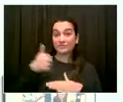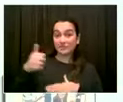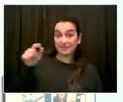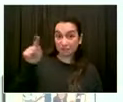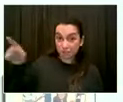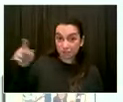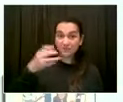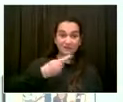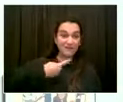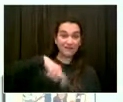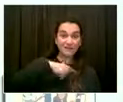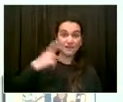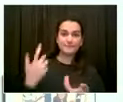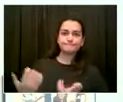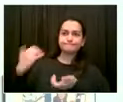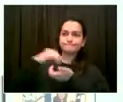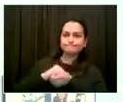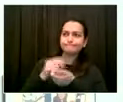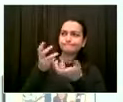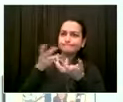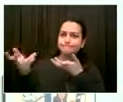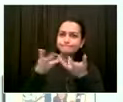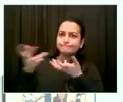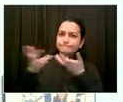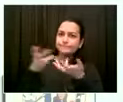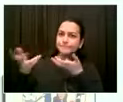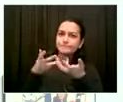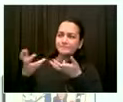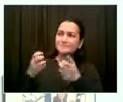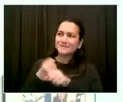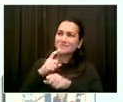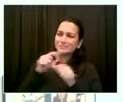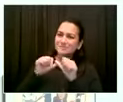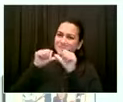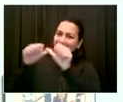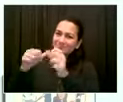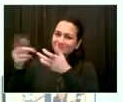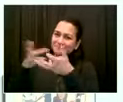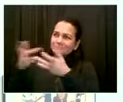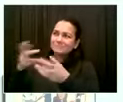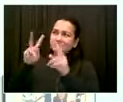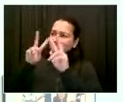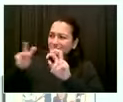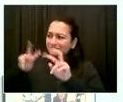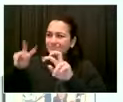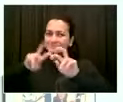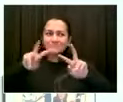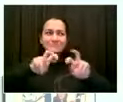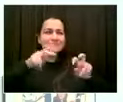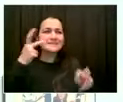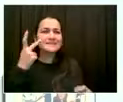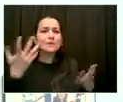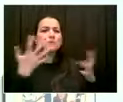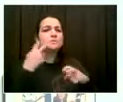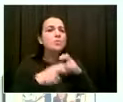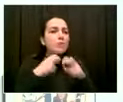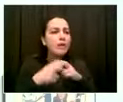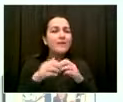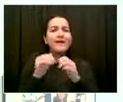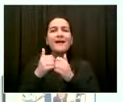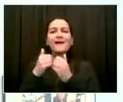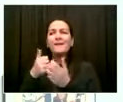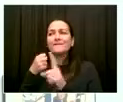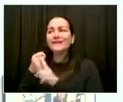impact of noise on health. We think about the ways in which the built infrastructure, you know, can